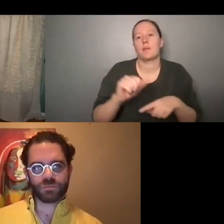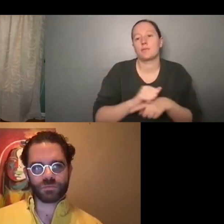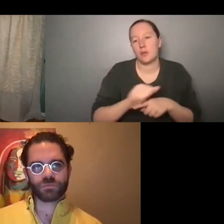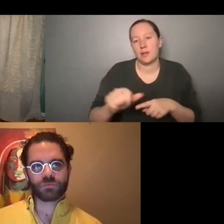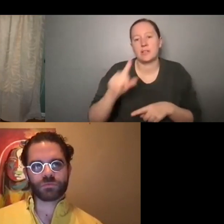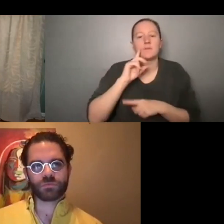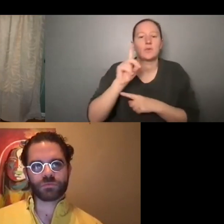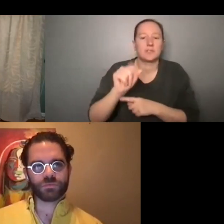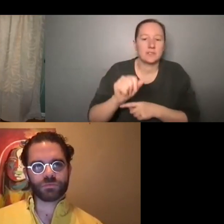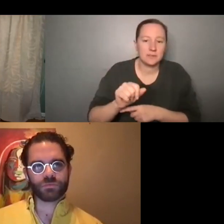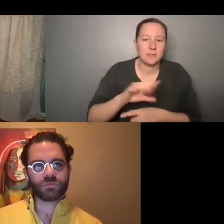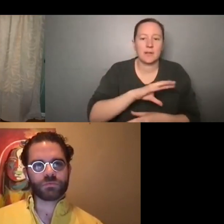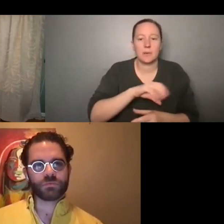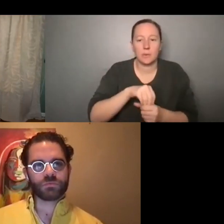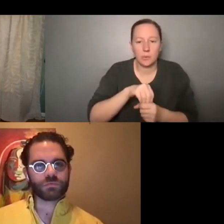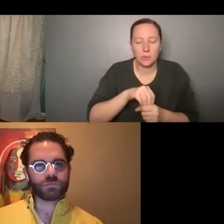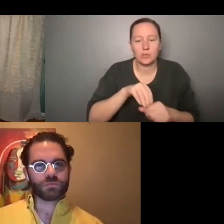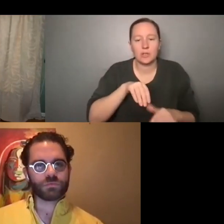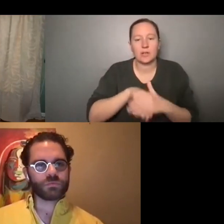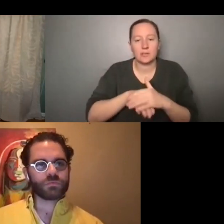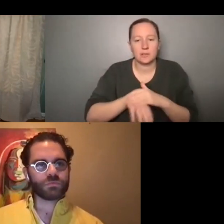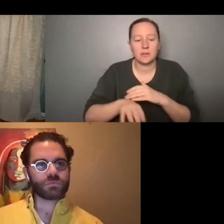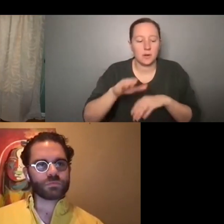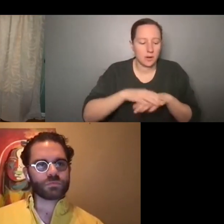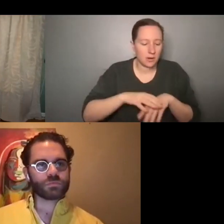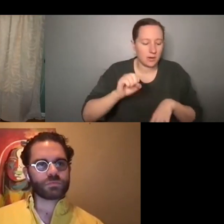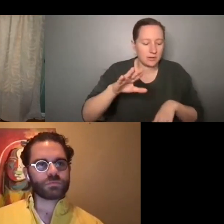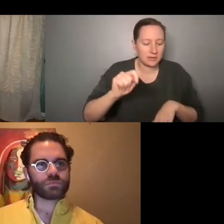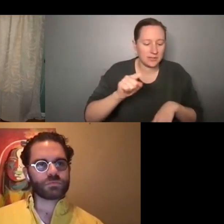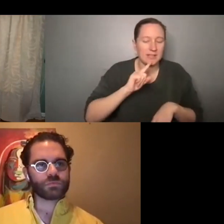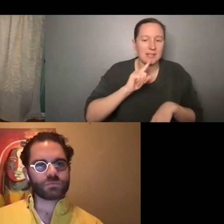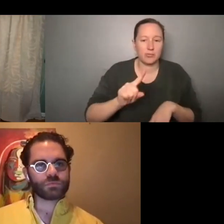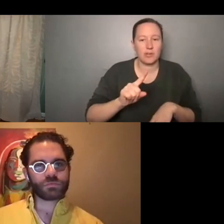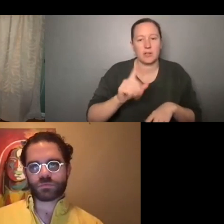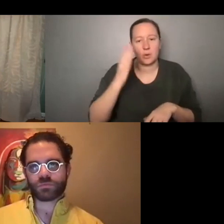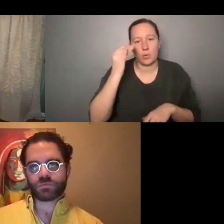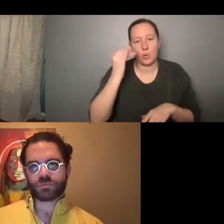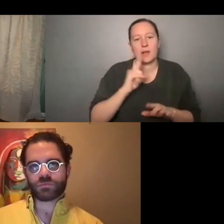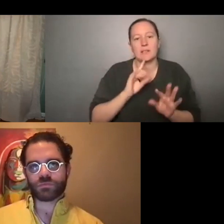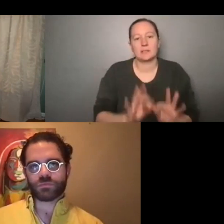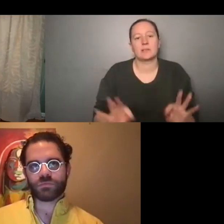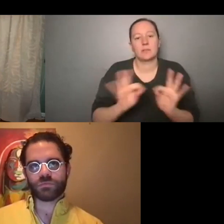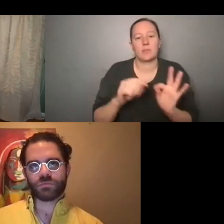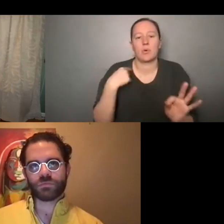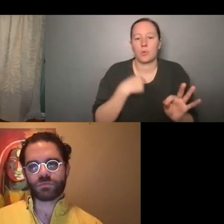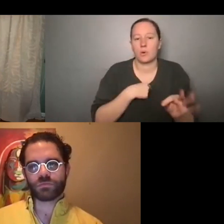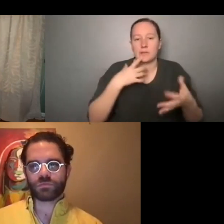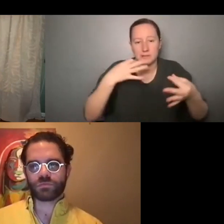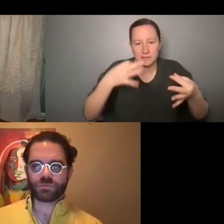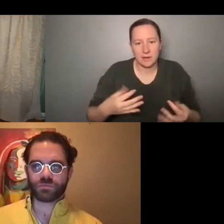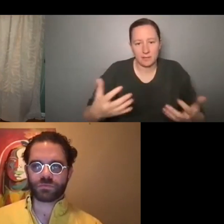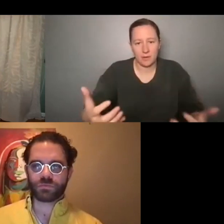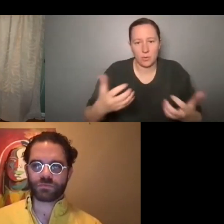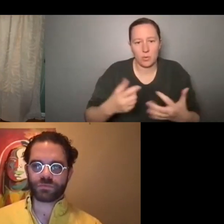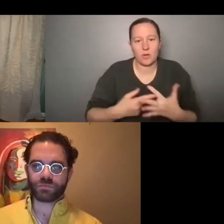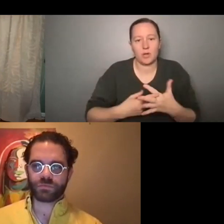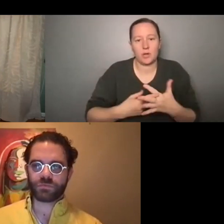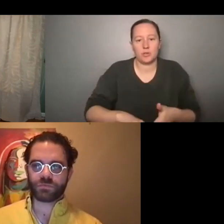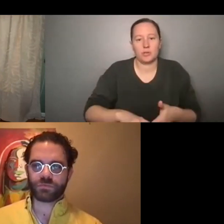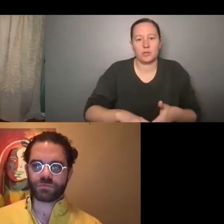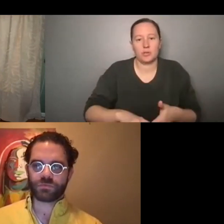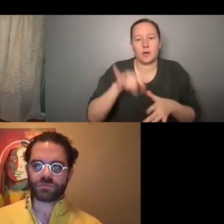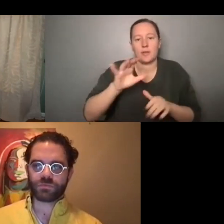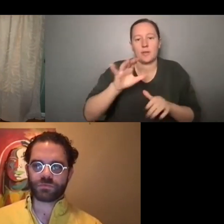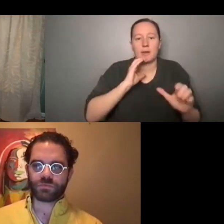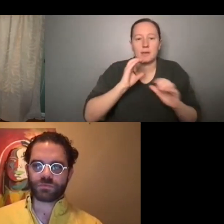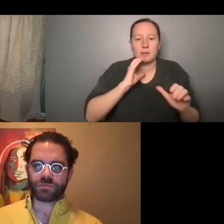um, accessibility on set and why it's so important. And, uh, you know, we would definitely love to kind of start that conversation and help kind of